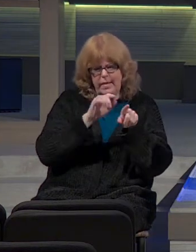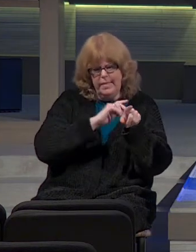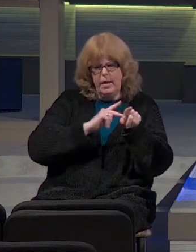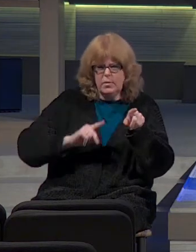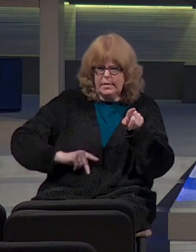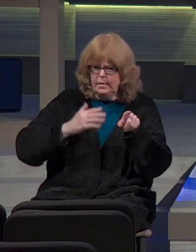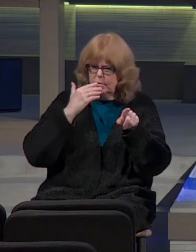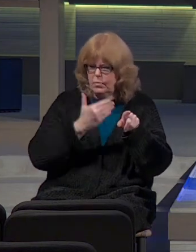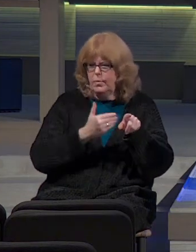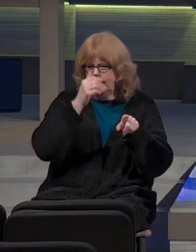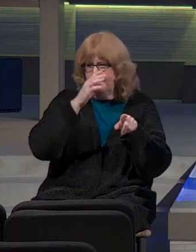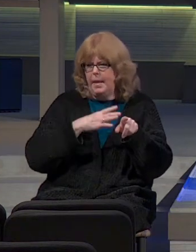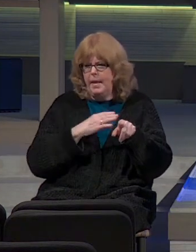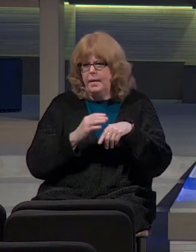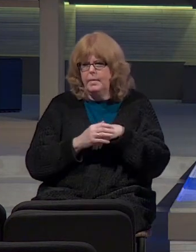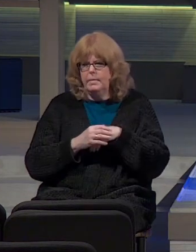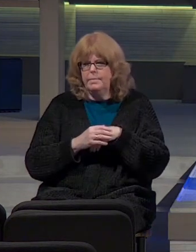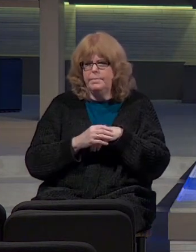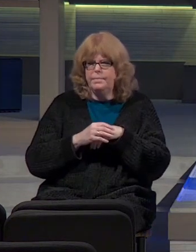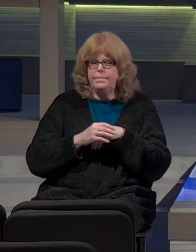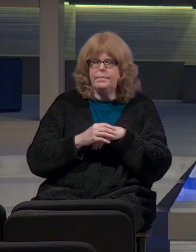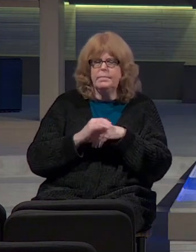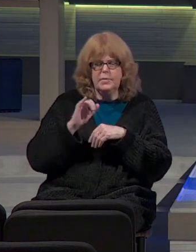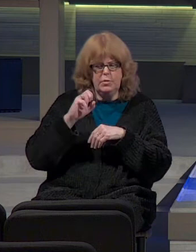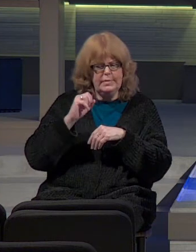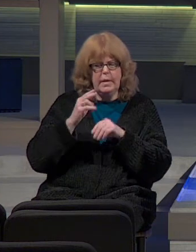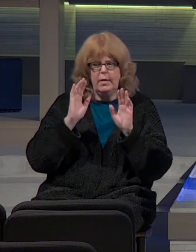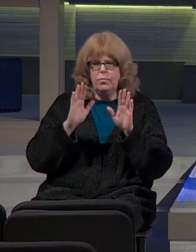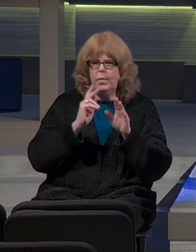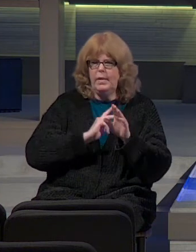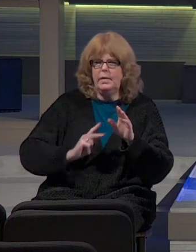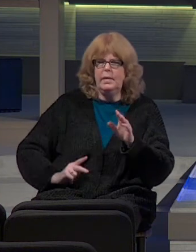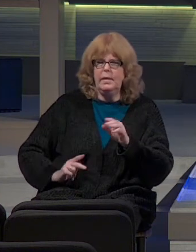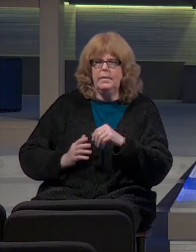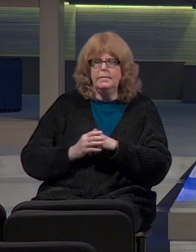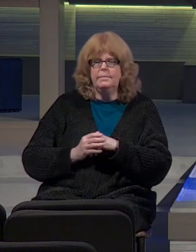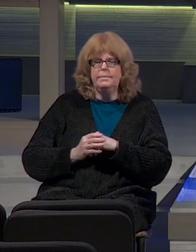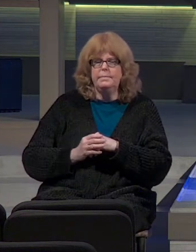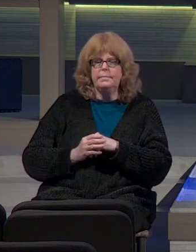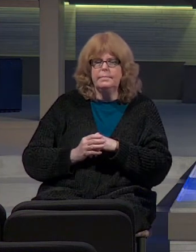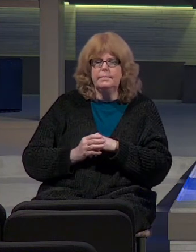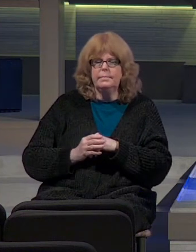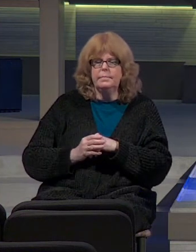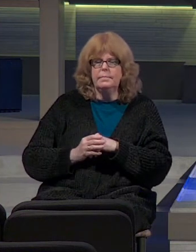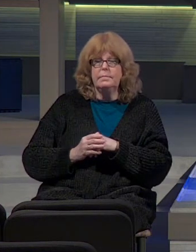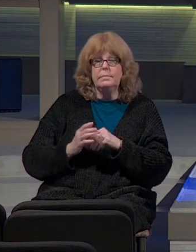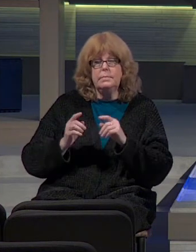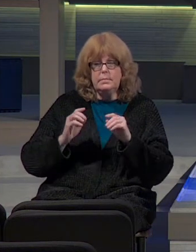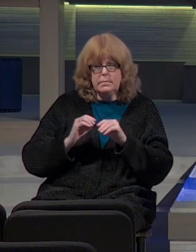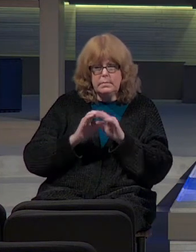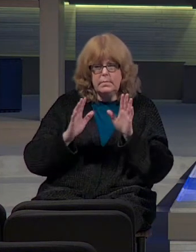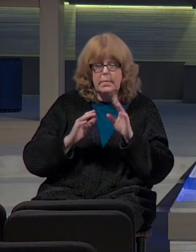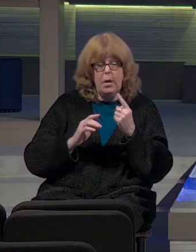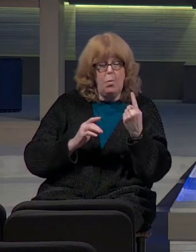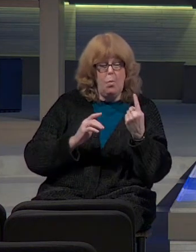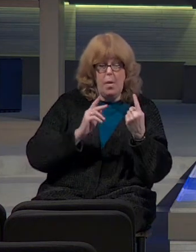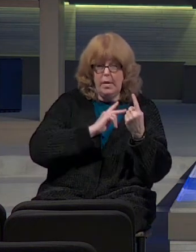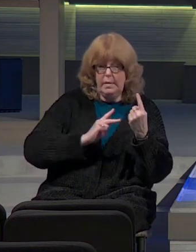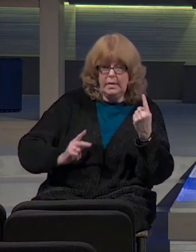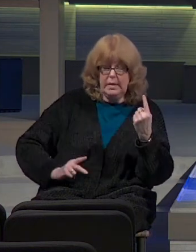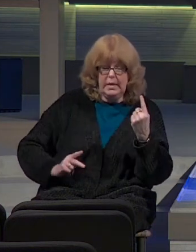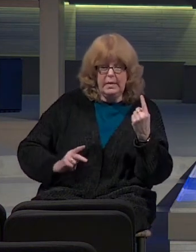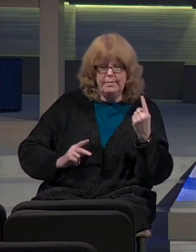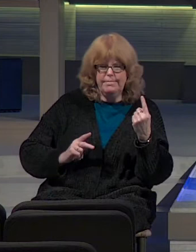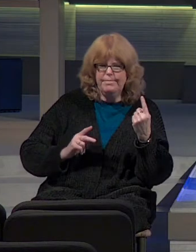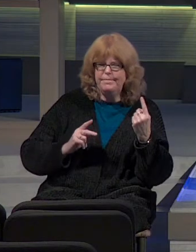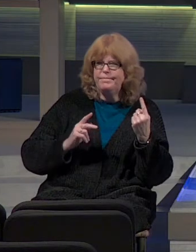would live up to. Josiah is a great king. But hear it very clearly. One righteous king is like a